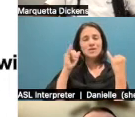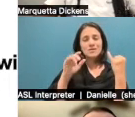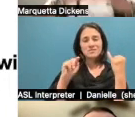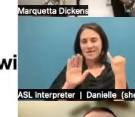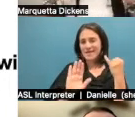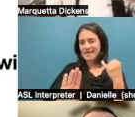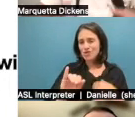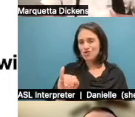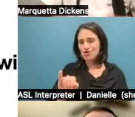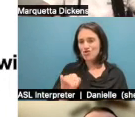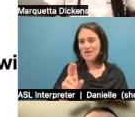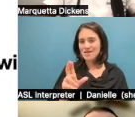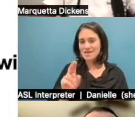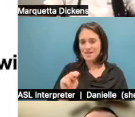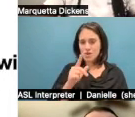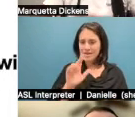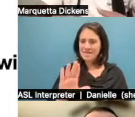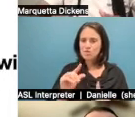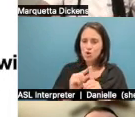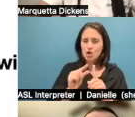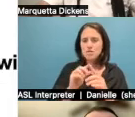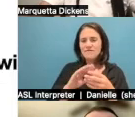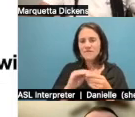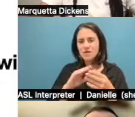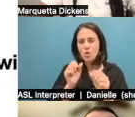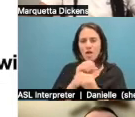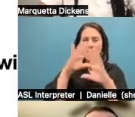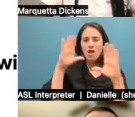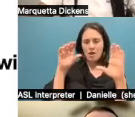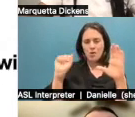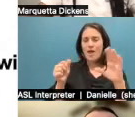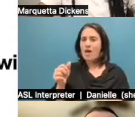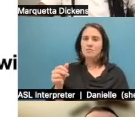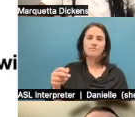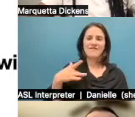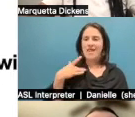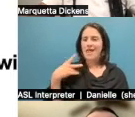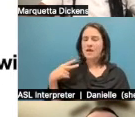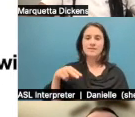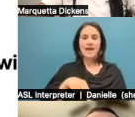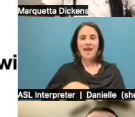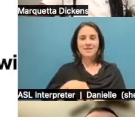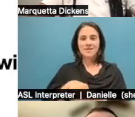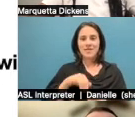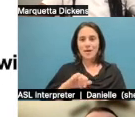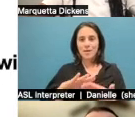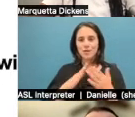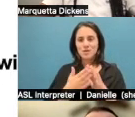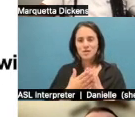you can now put yourself in that community and understand where these folks are coming from, right? Who wants to